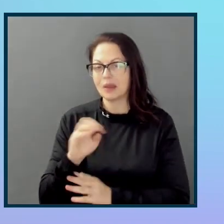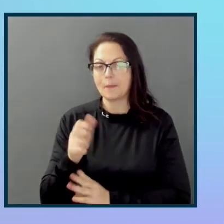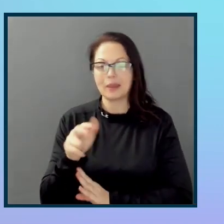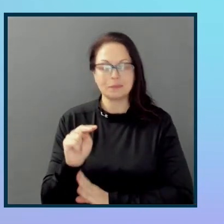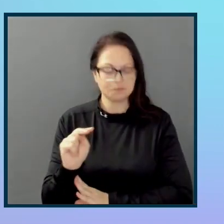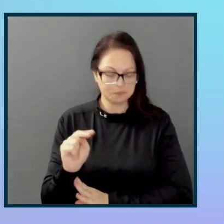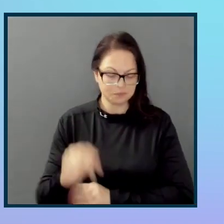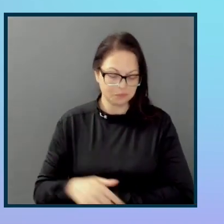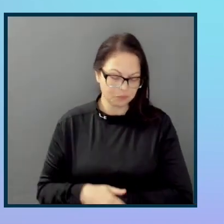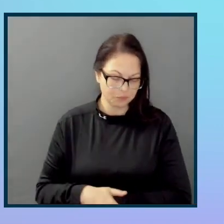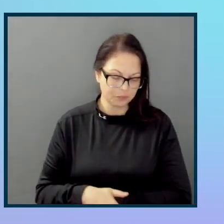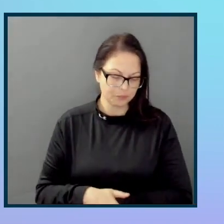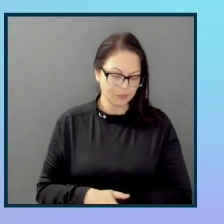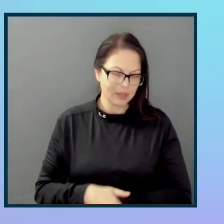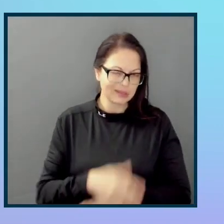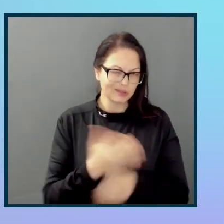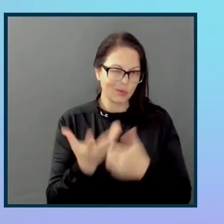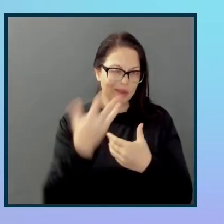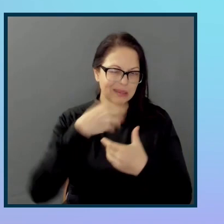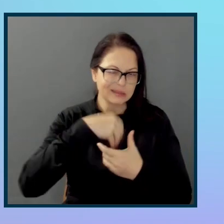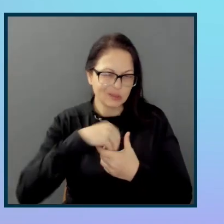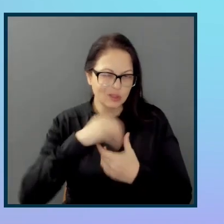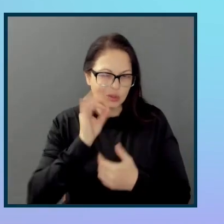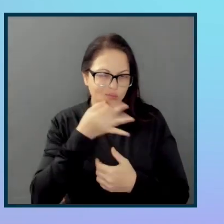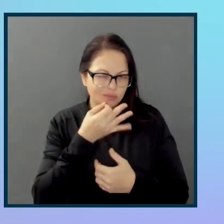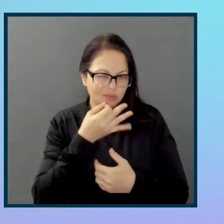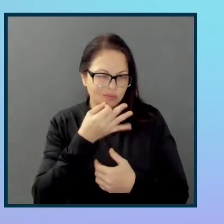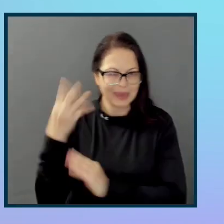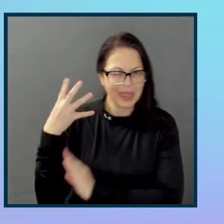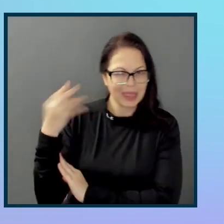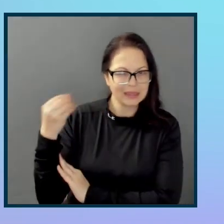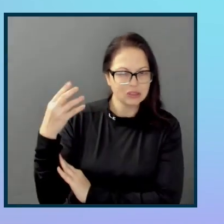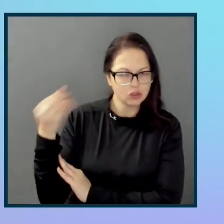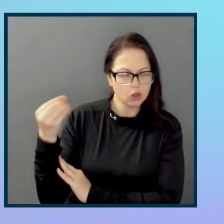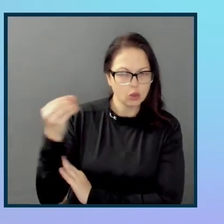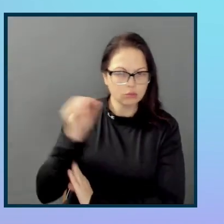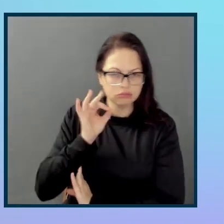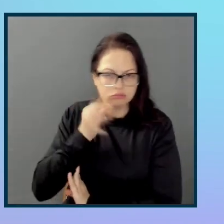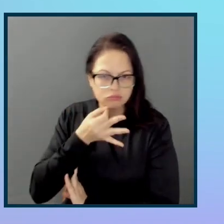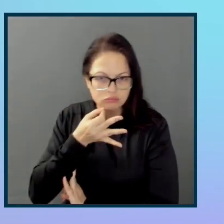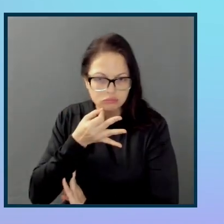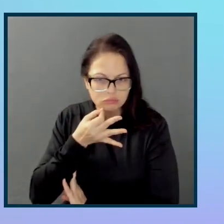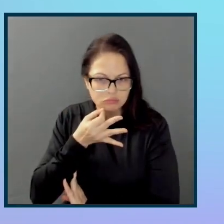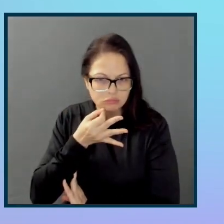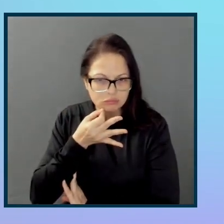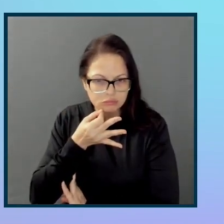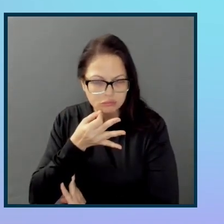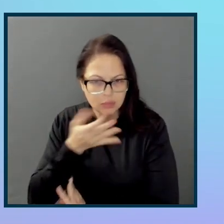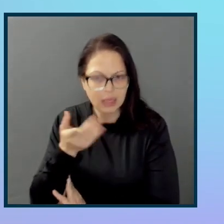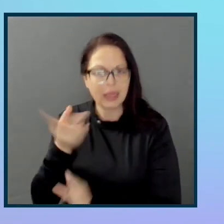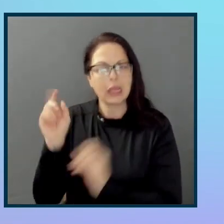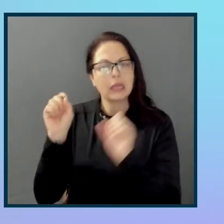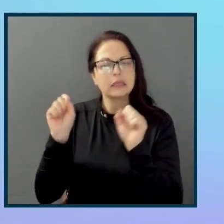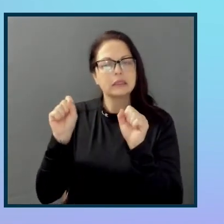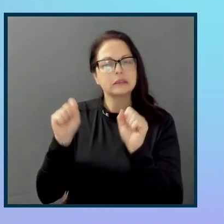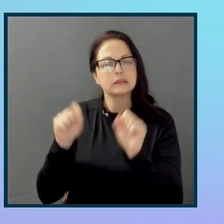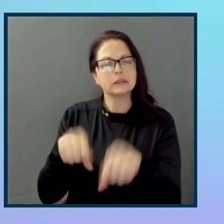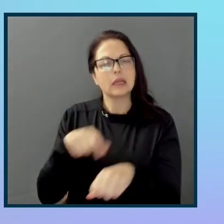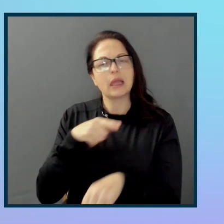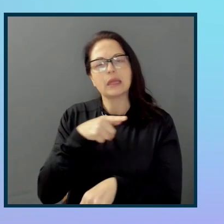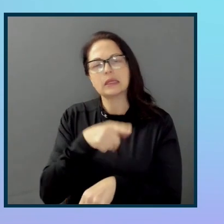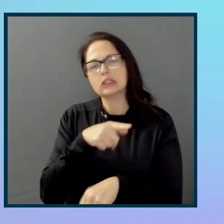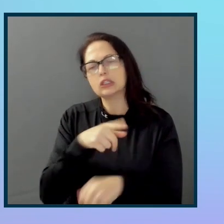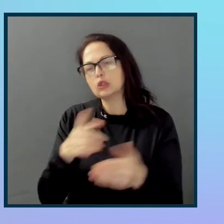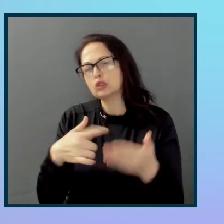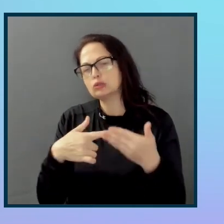internal expertise and external expertise. So can you speak a little bit to the balance when you are